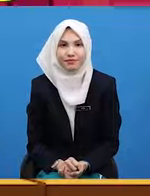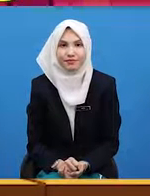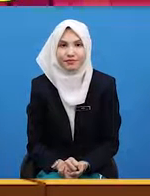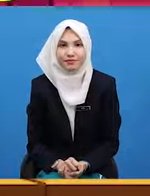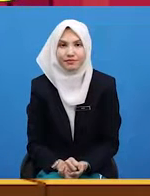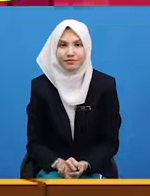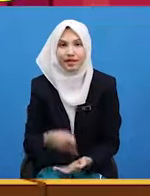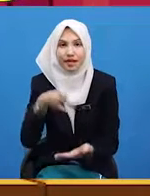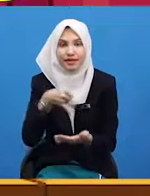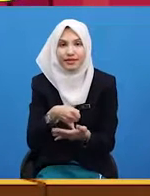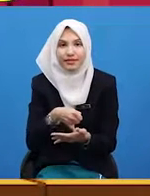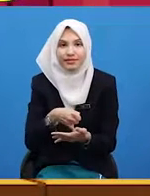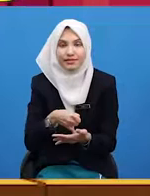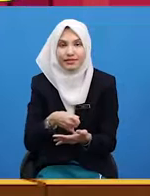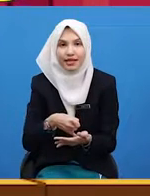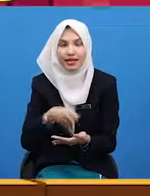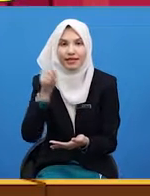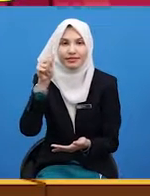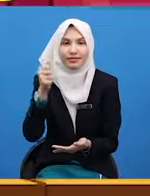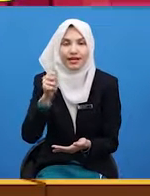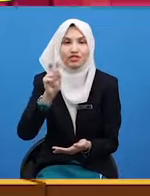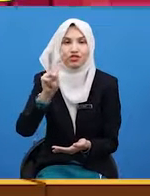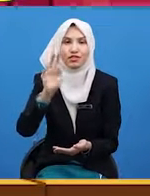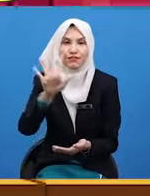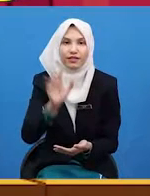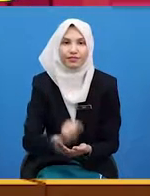It's ten twenty five.